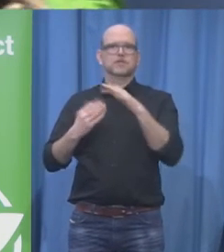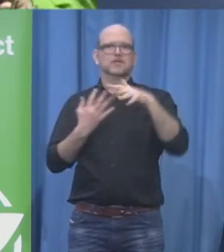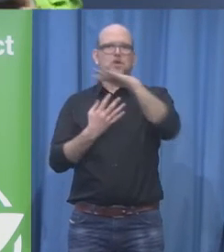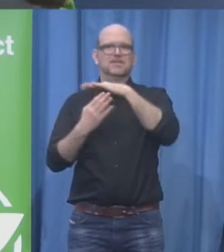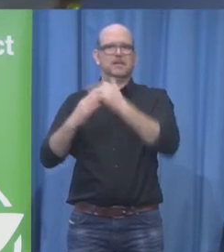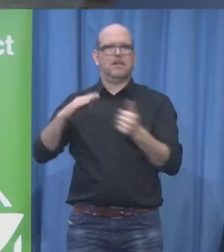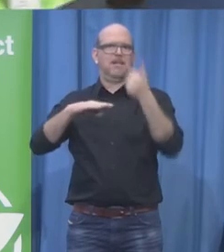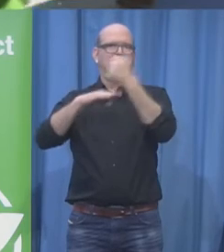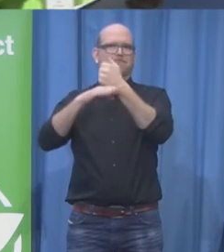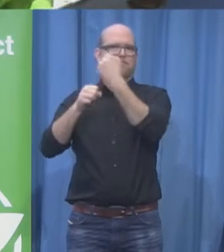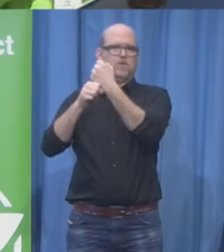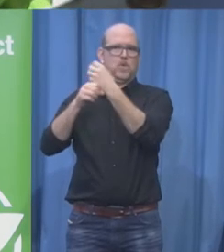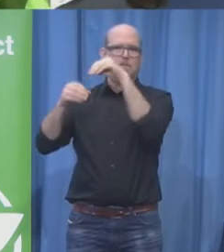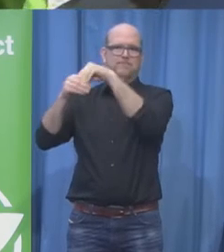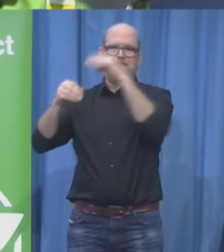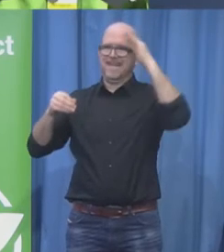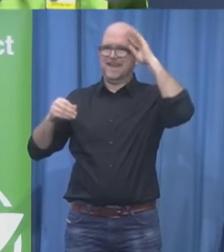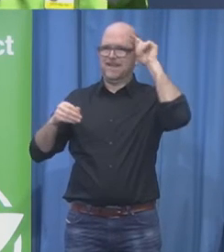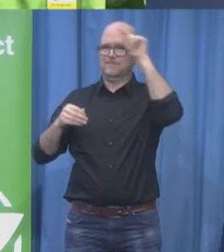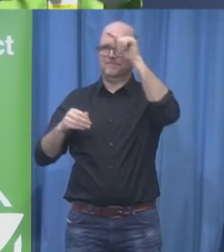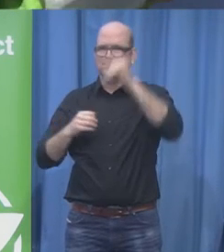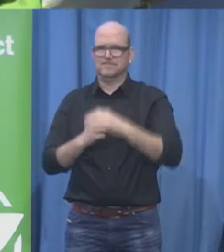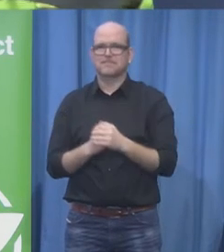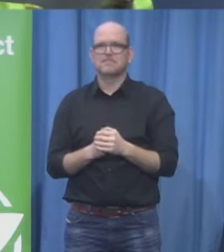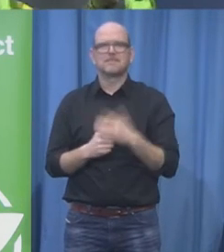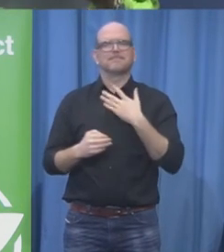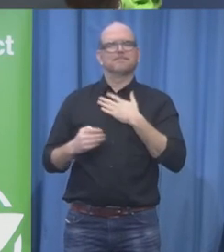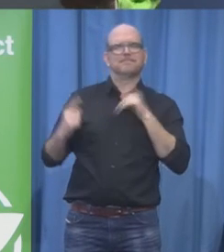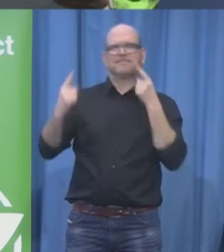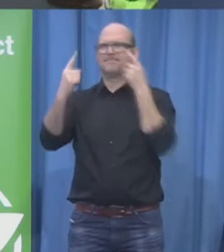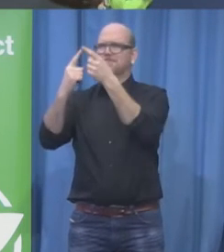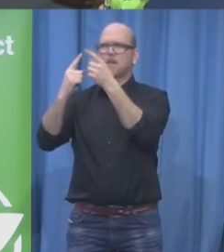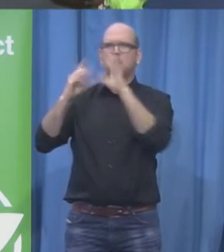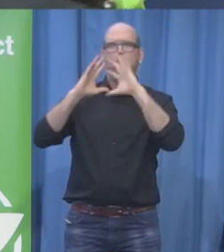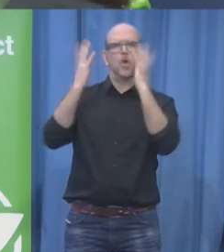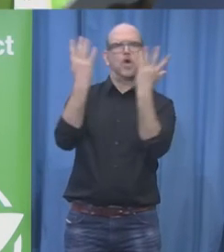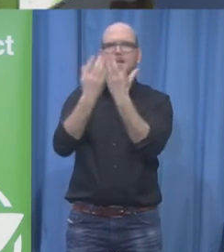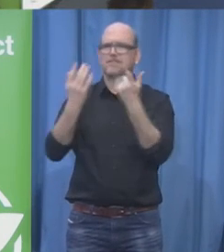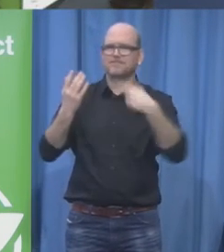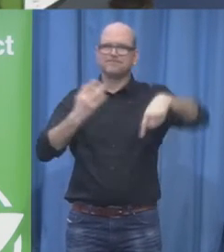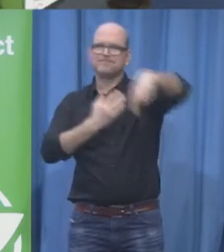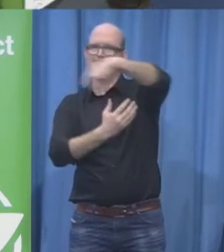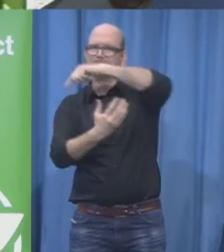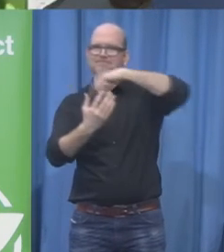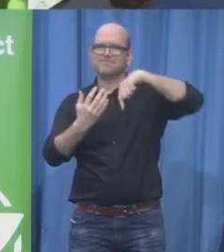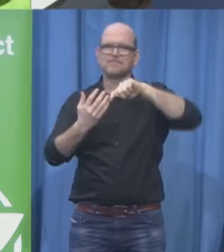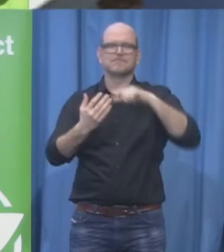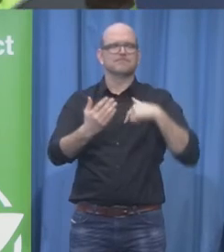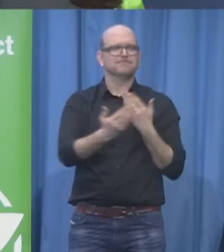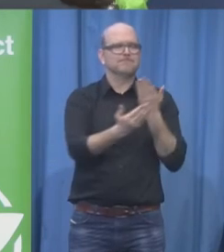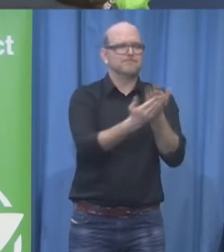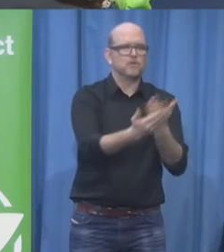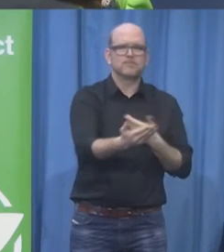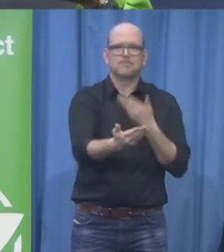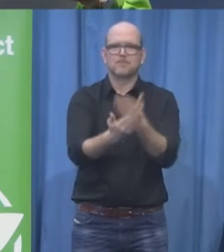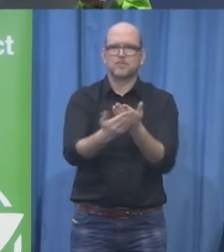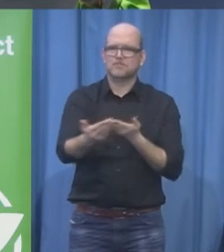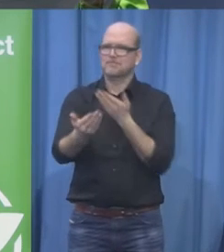a reality so this year's theme is totally my passion so with my over excitement bear with me